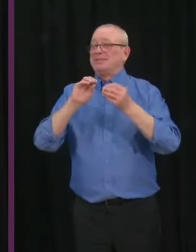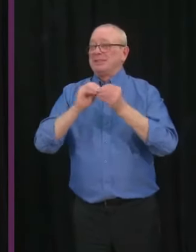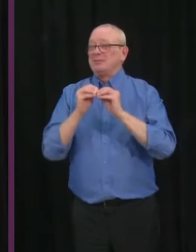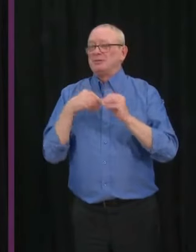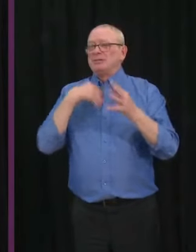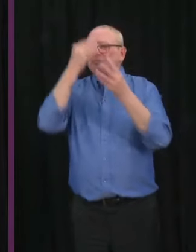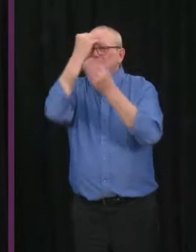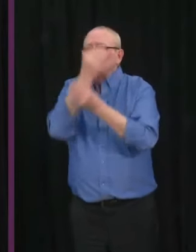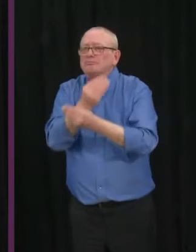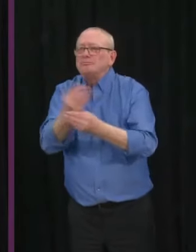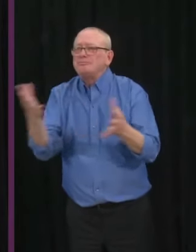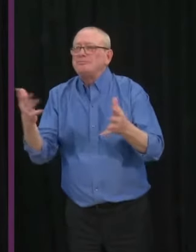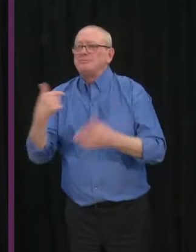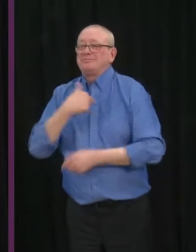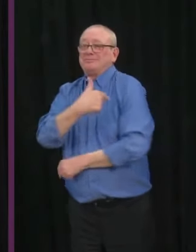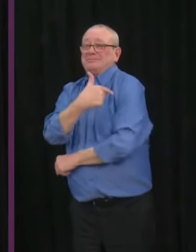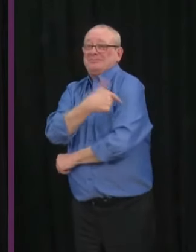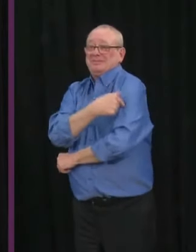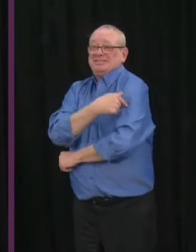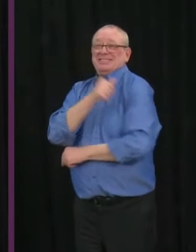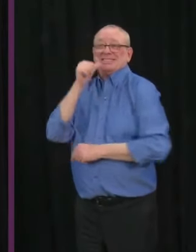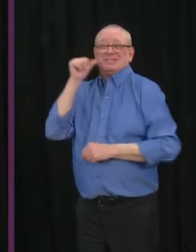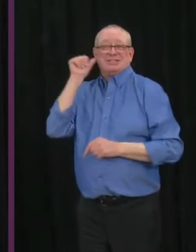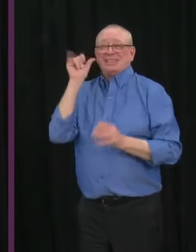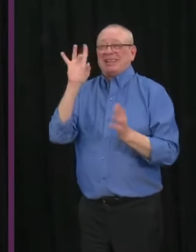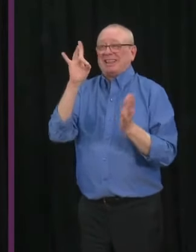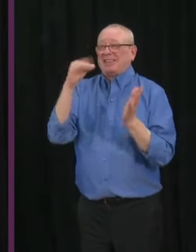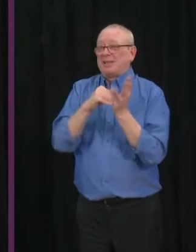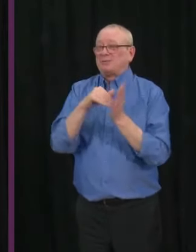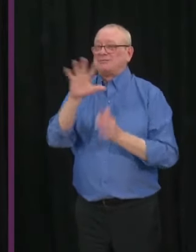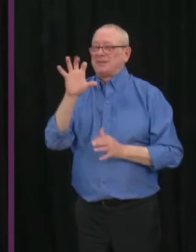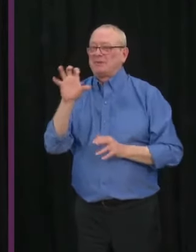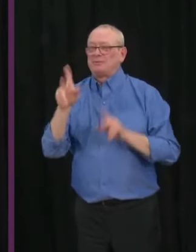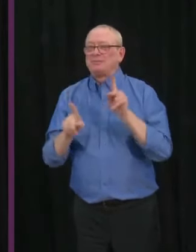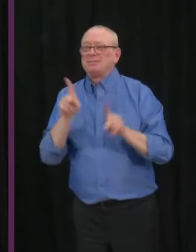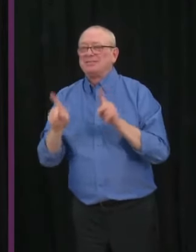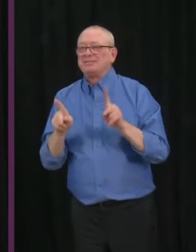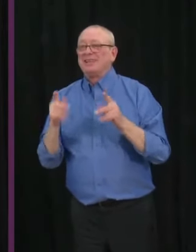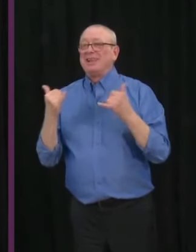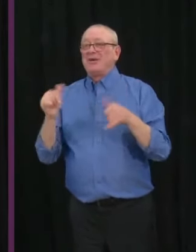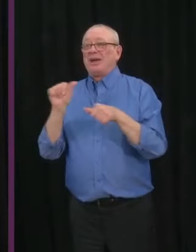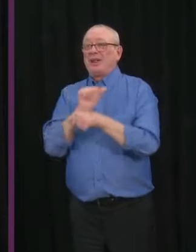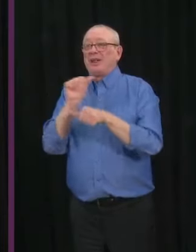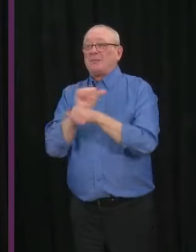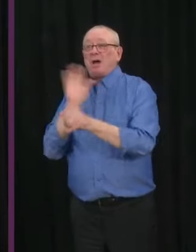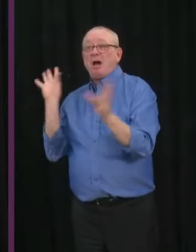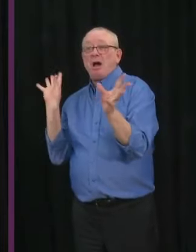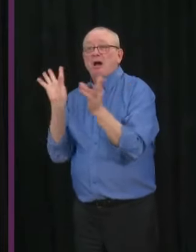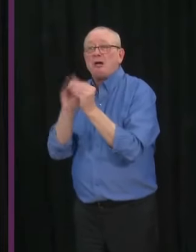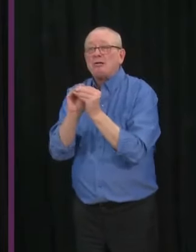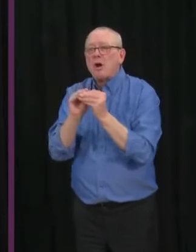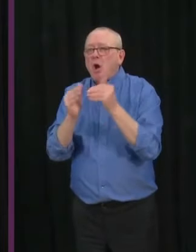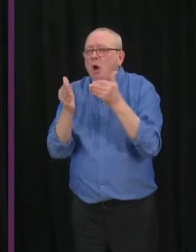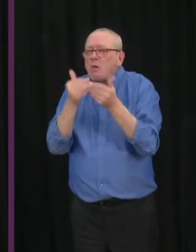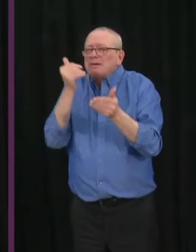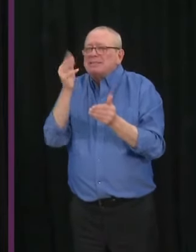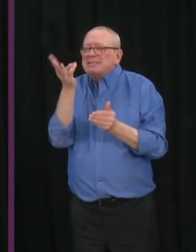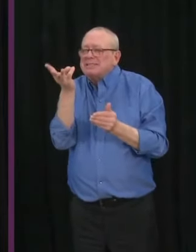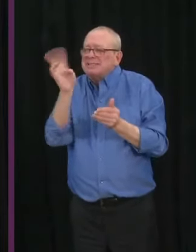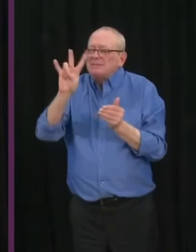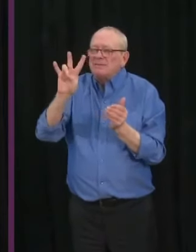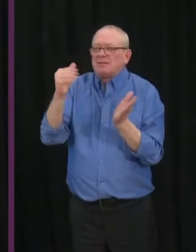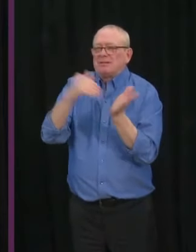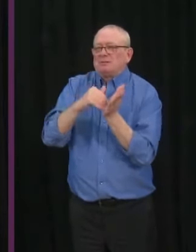,500 people yesterday, bringing the provincial total to almost 67,000. This is positive news.